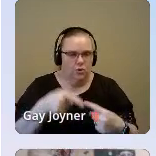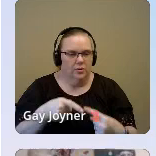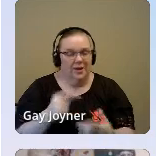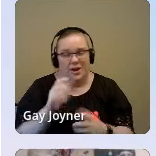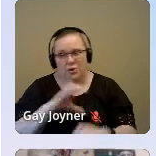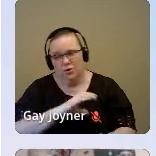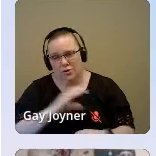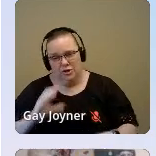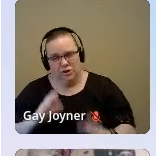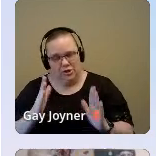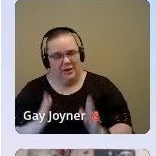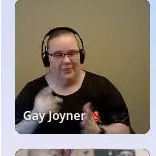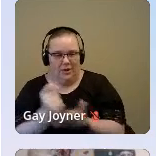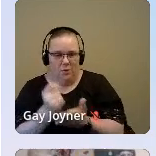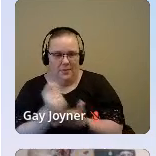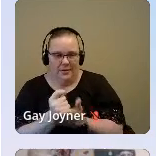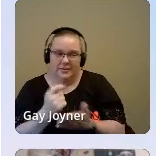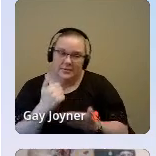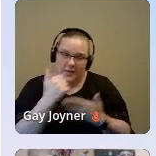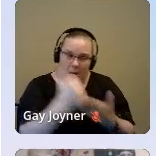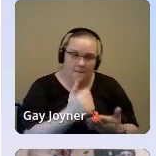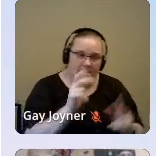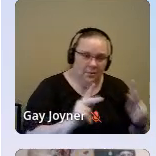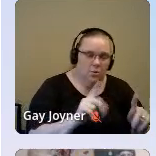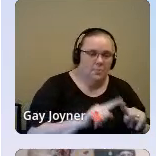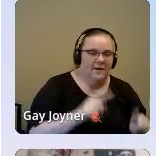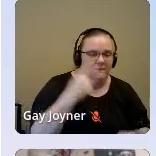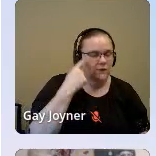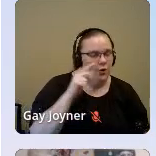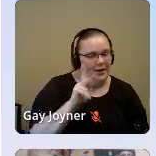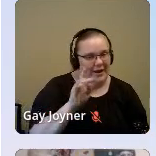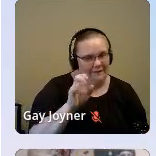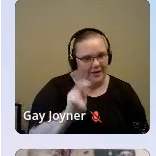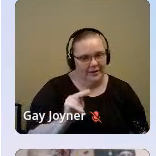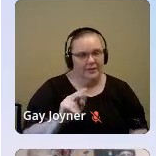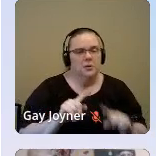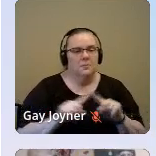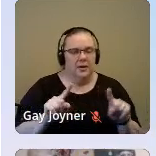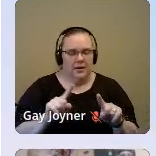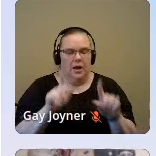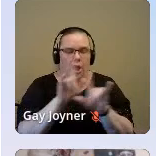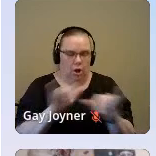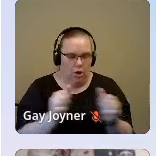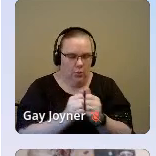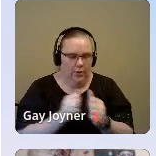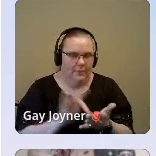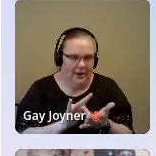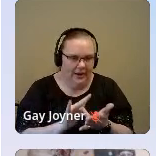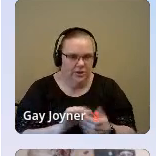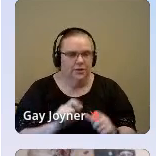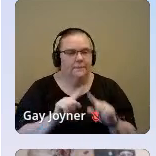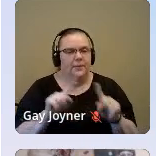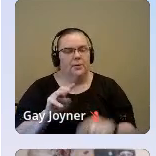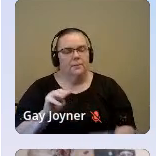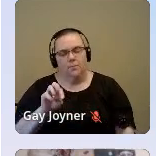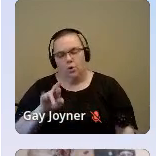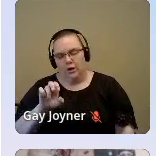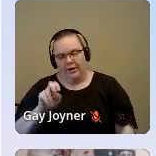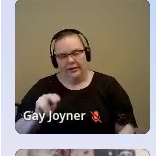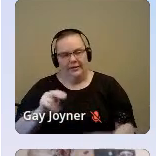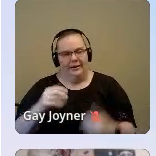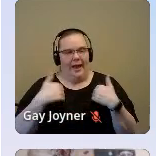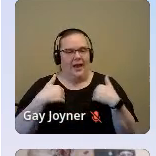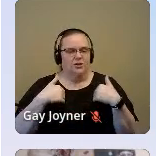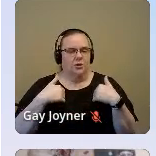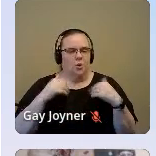everyone, but that has been so helpful for Kevin, along with medication. And Morgan created a weather safety crisis plan